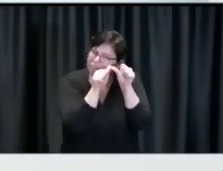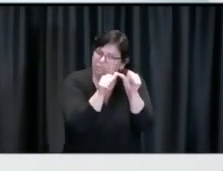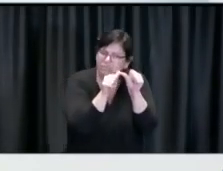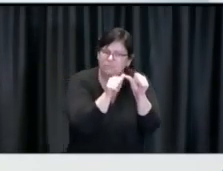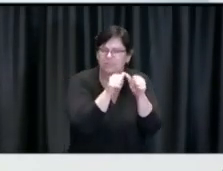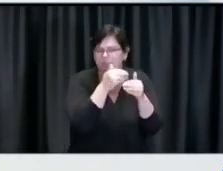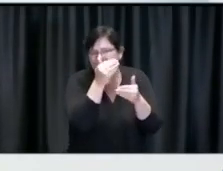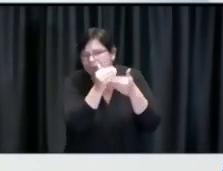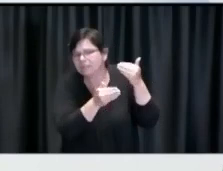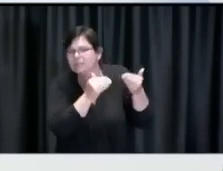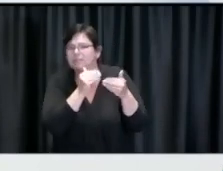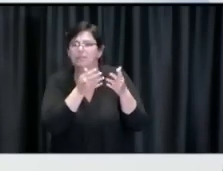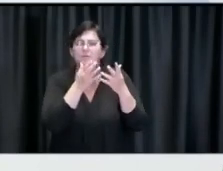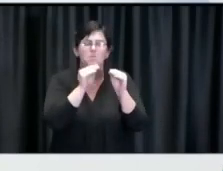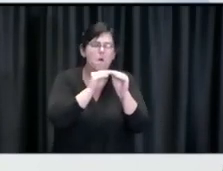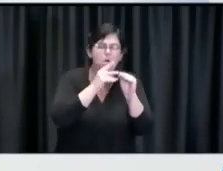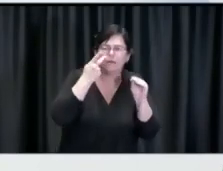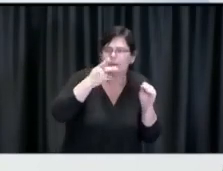life in reopening.